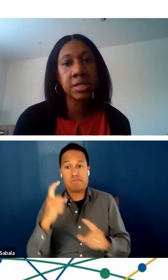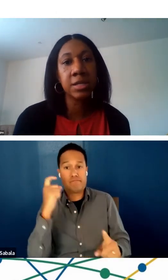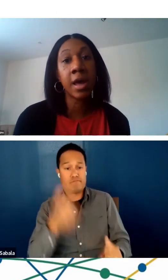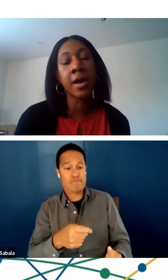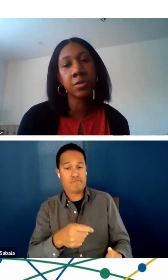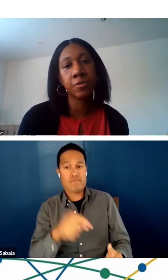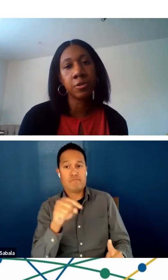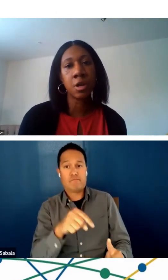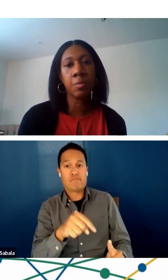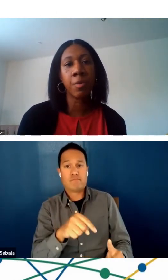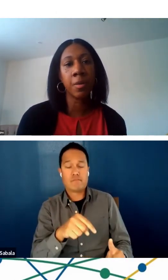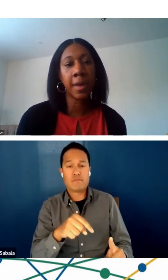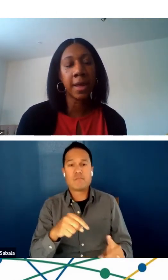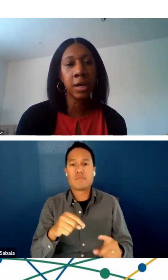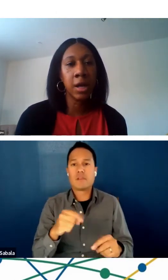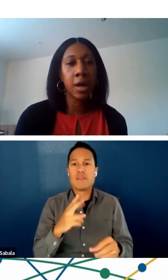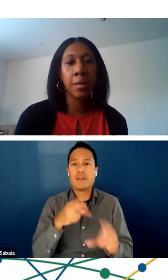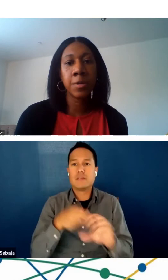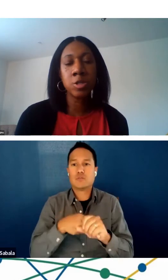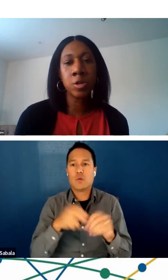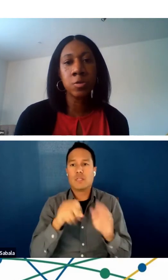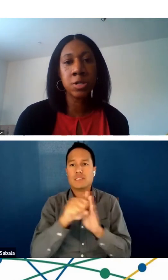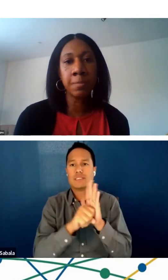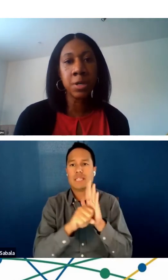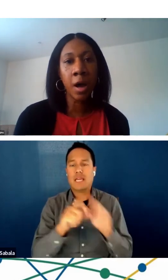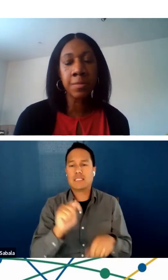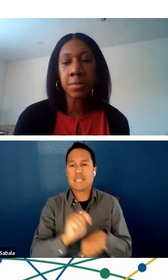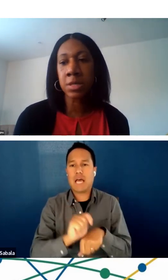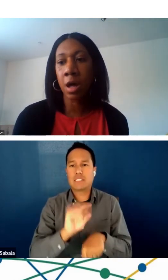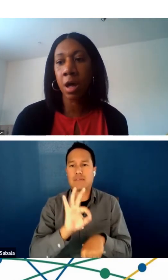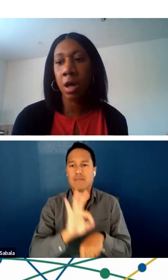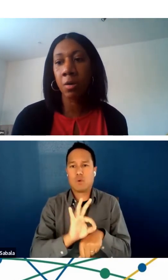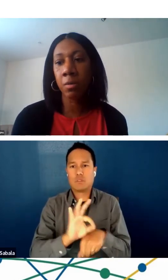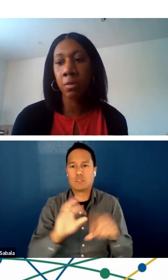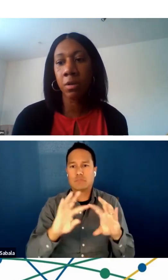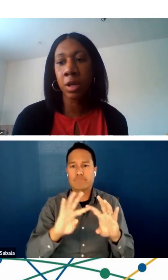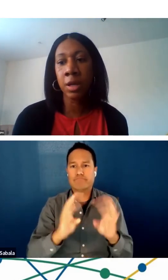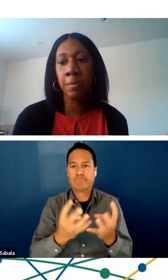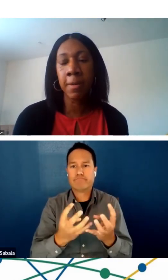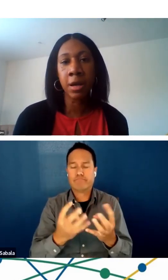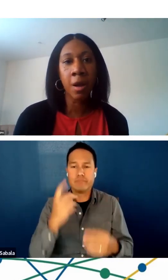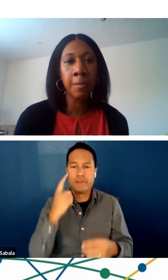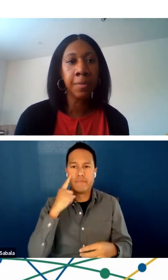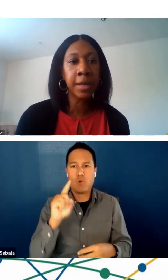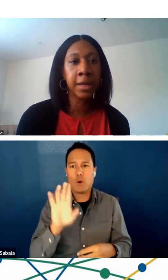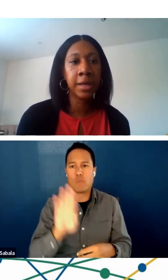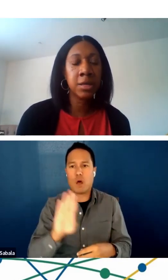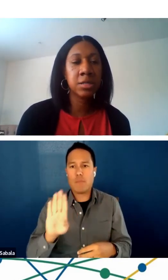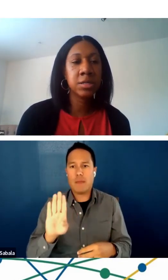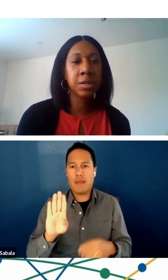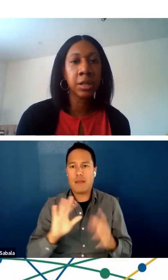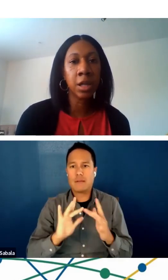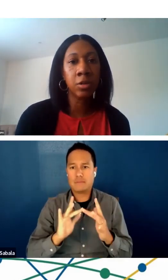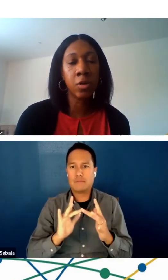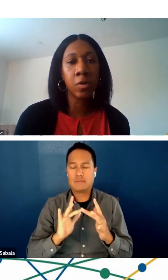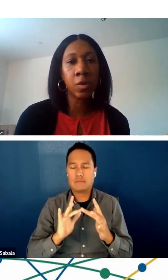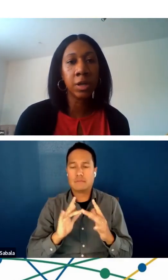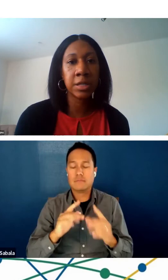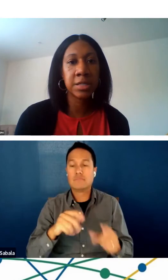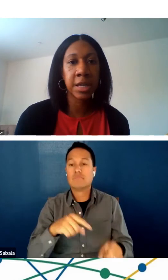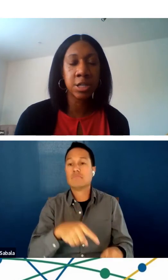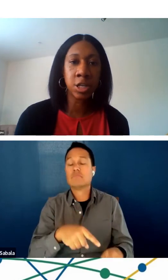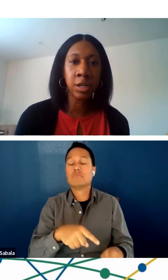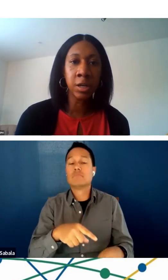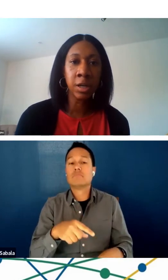state's task force on broadband. And so sometimes it may not be something that